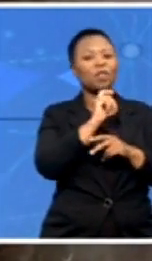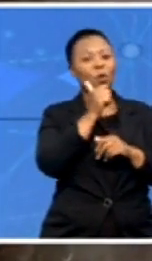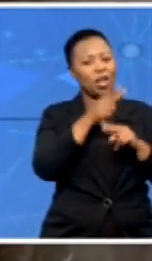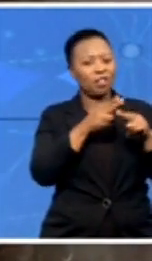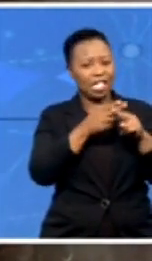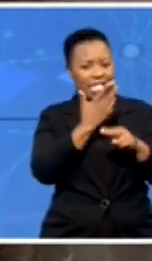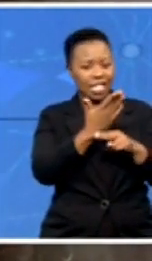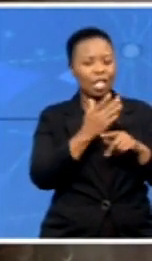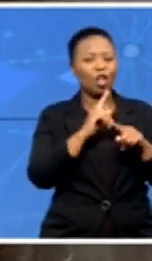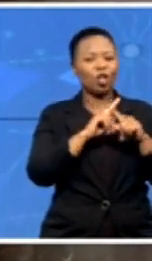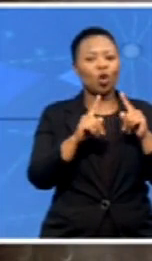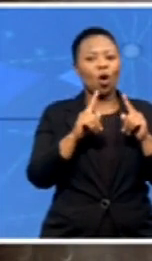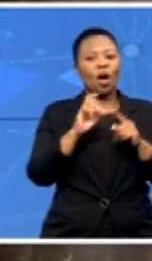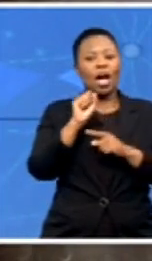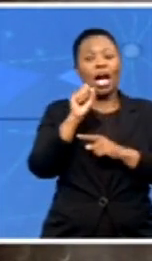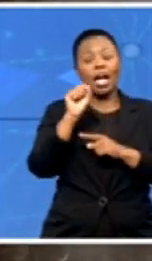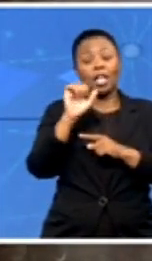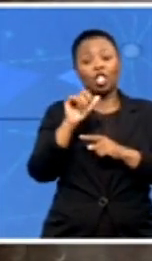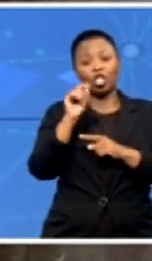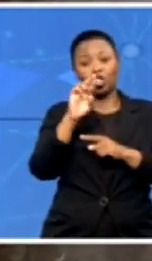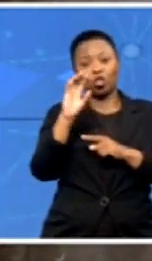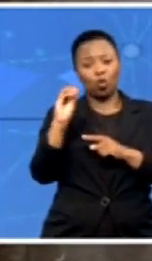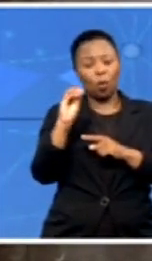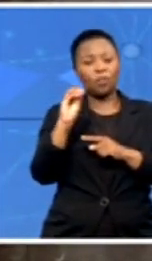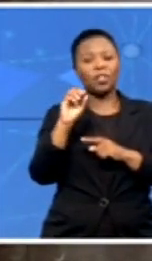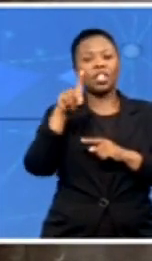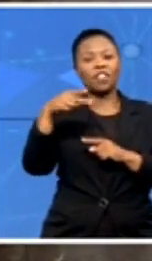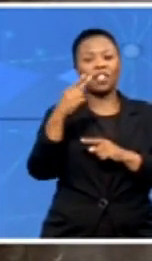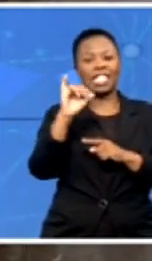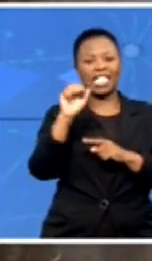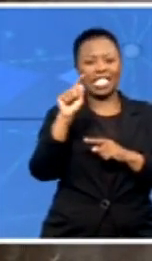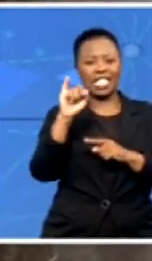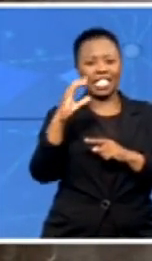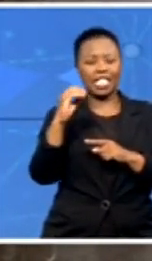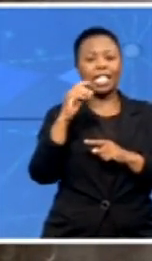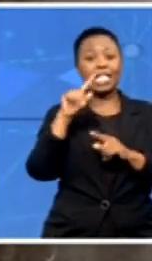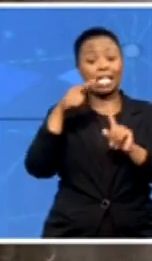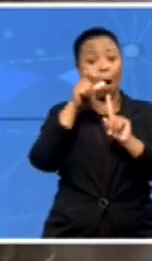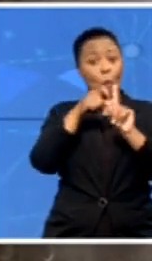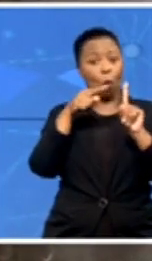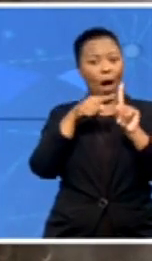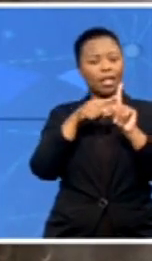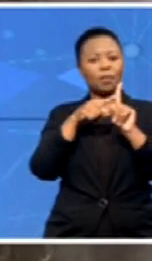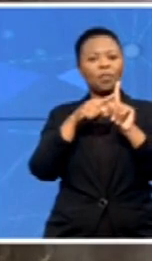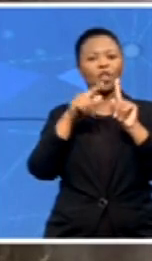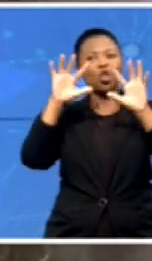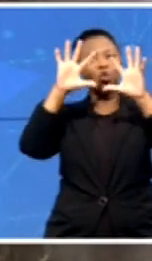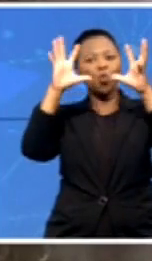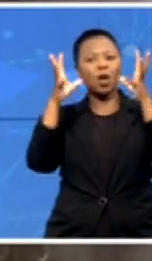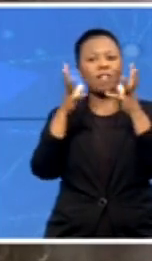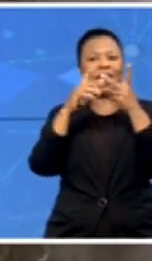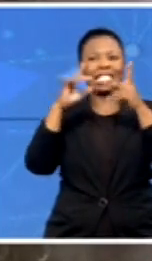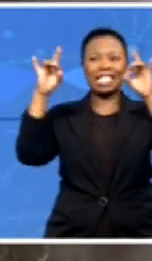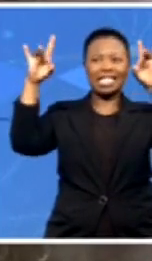is that it's someone who wants to understand the universe and its contents like the stars, the galaxies, the planets. And